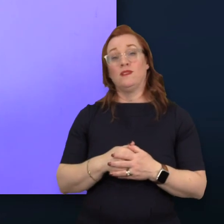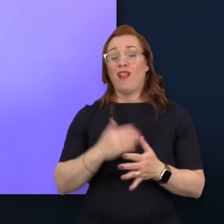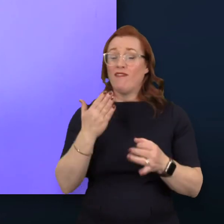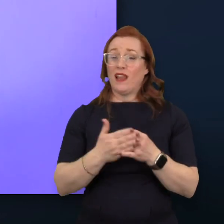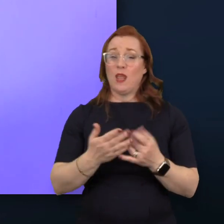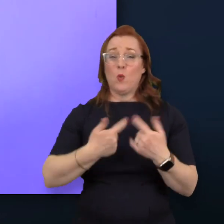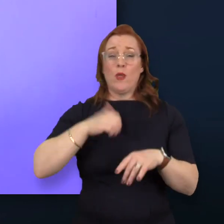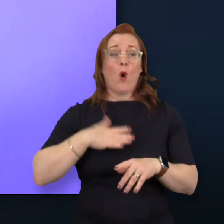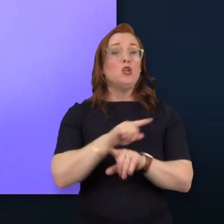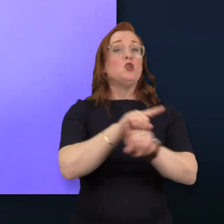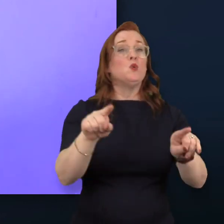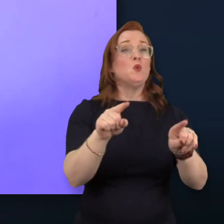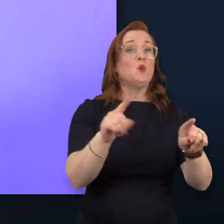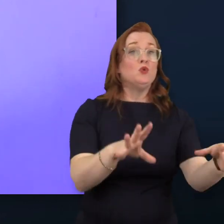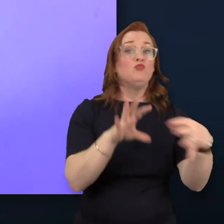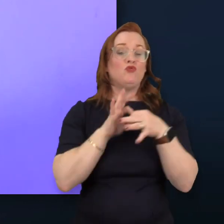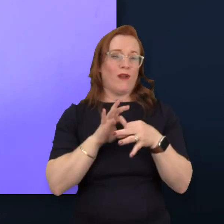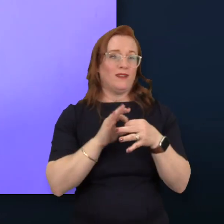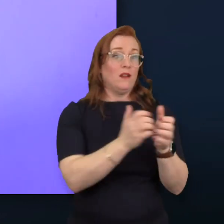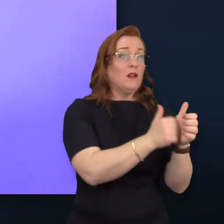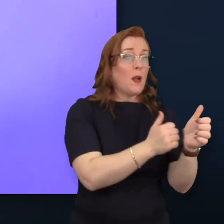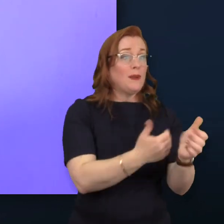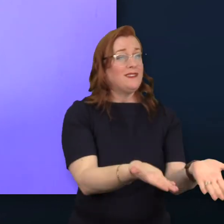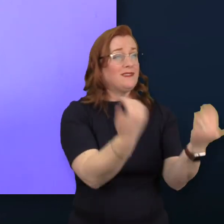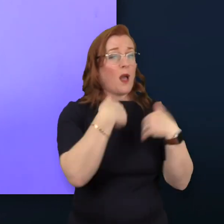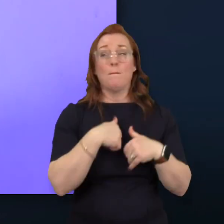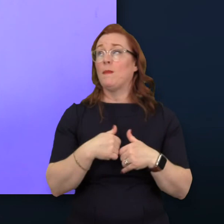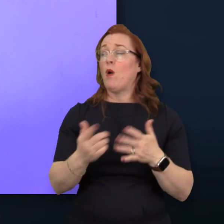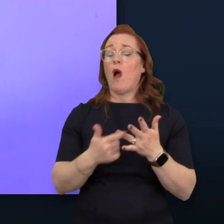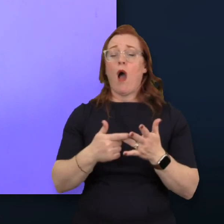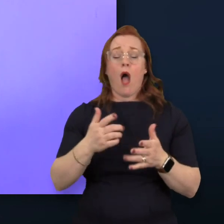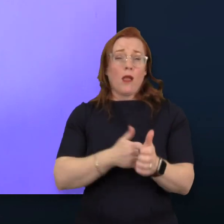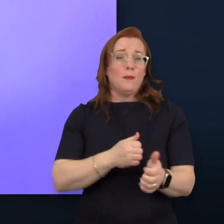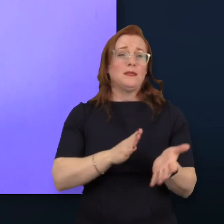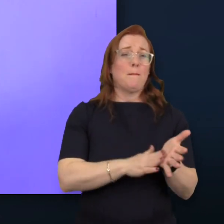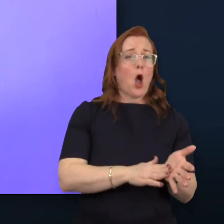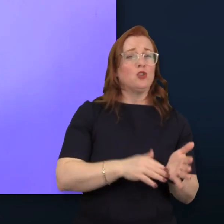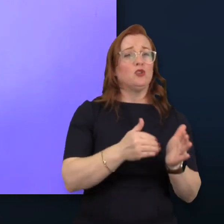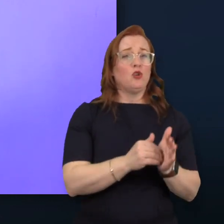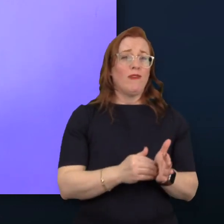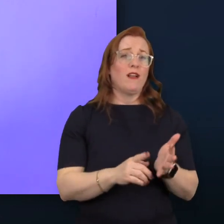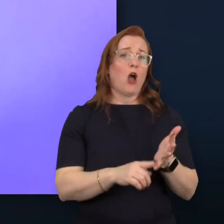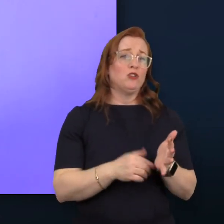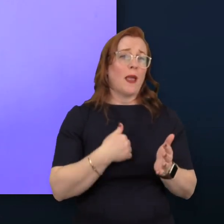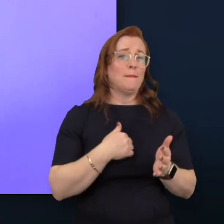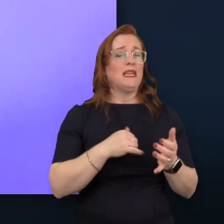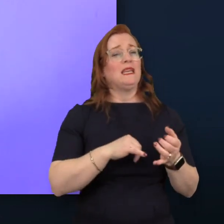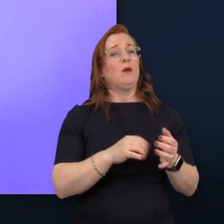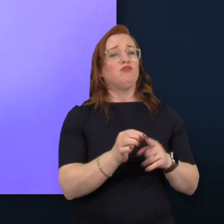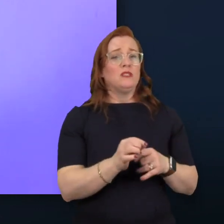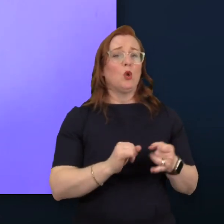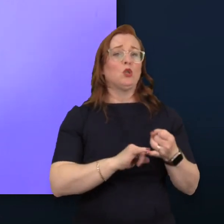to join a wonderful group of Marsh Zurich Underwrite Me Principal Swiss Re